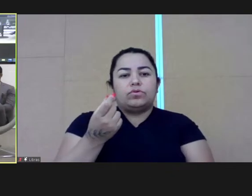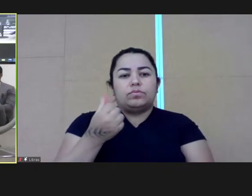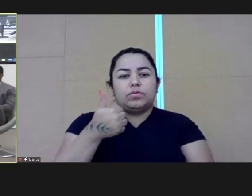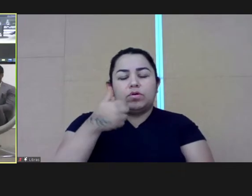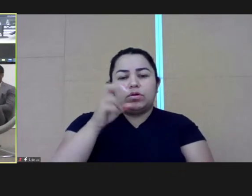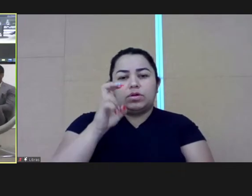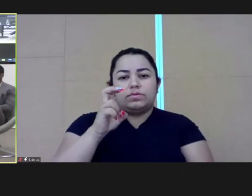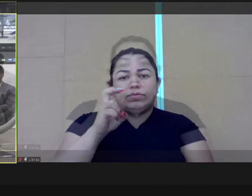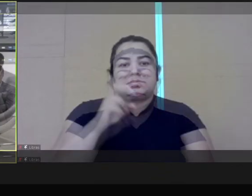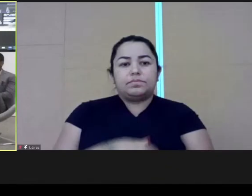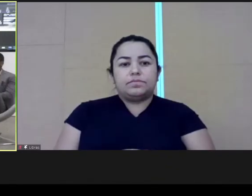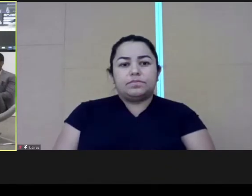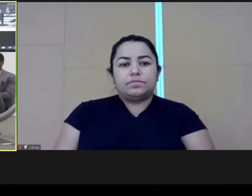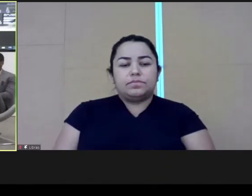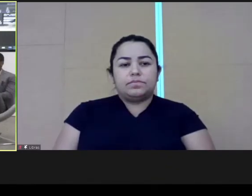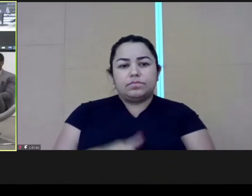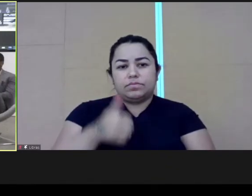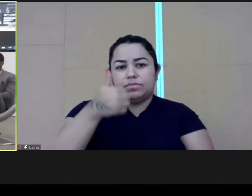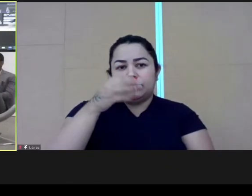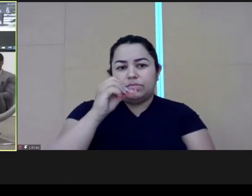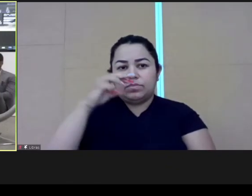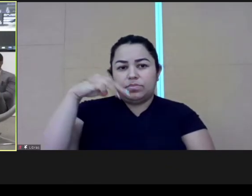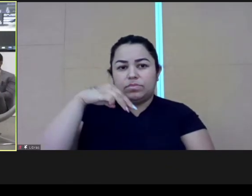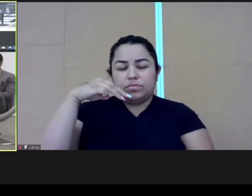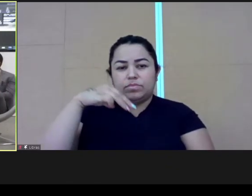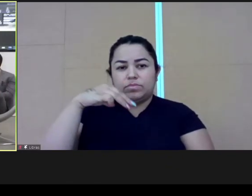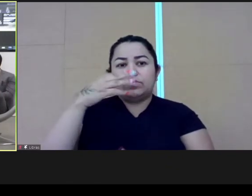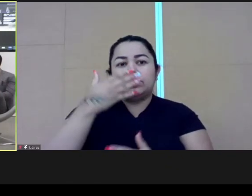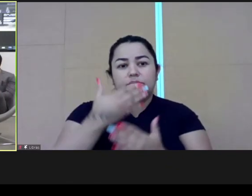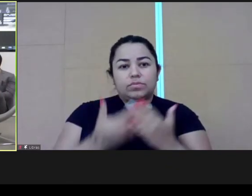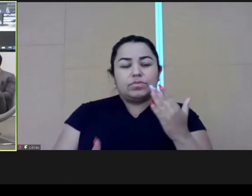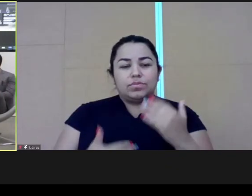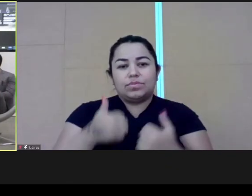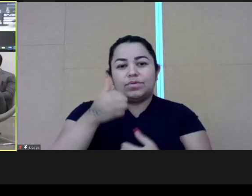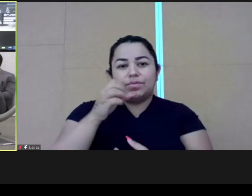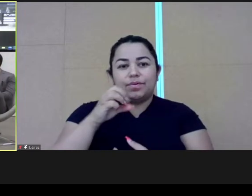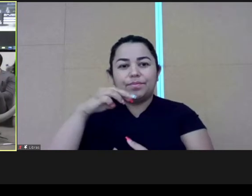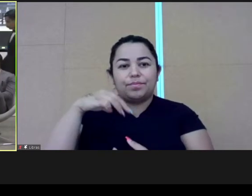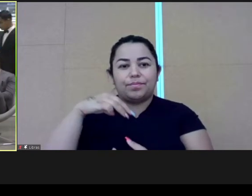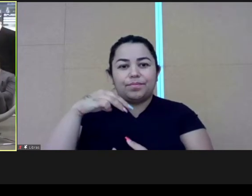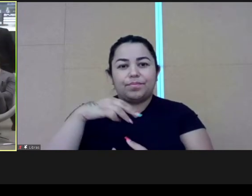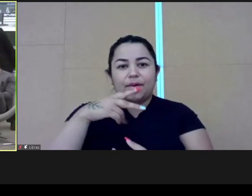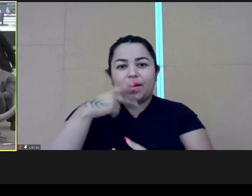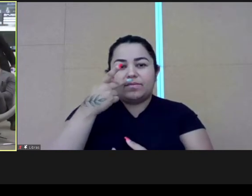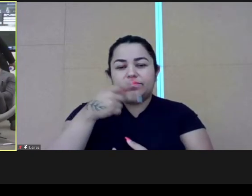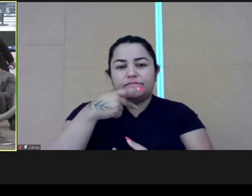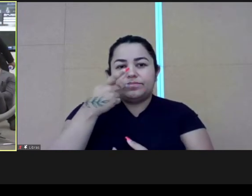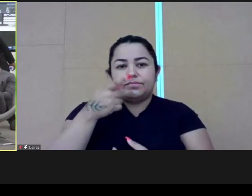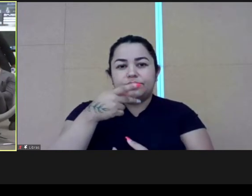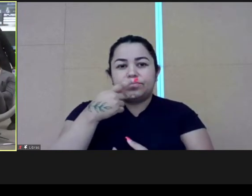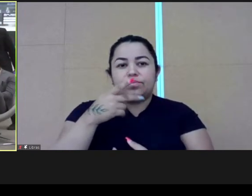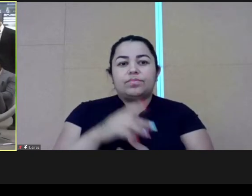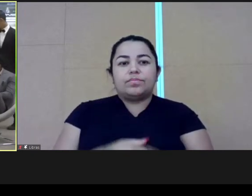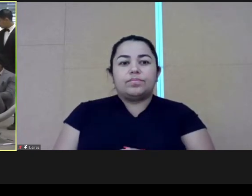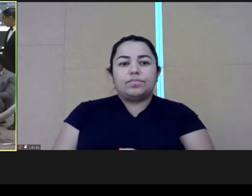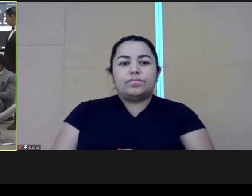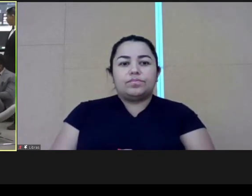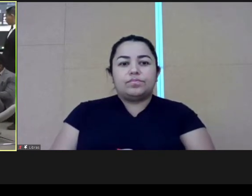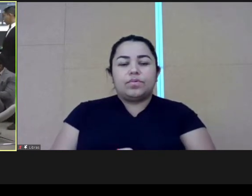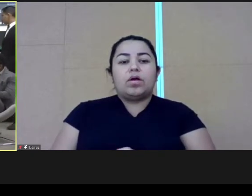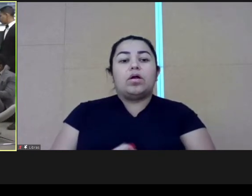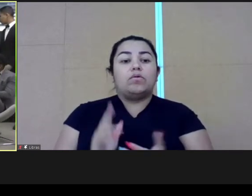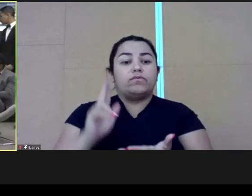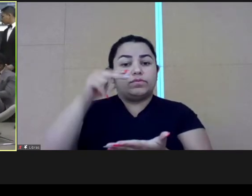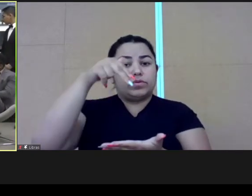us. We have 20 minutes, 10 minutes to go to the next section. I lost 10 minutes of my speech. So